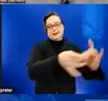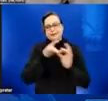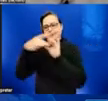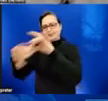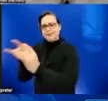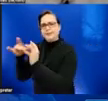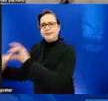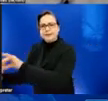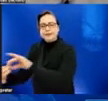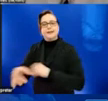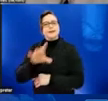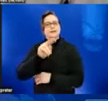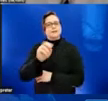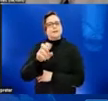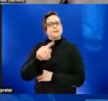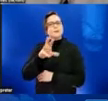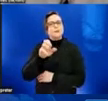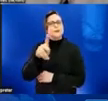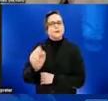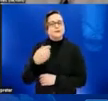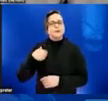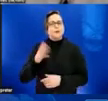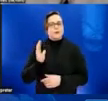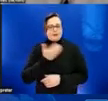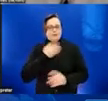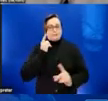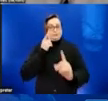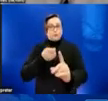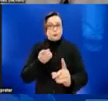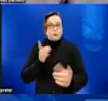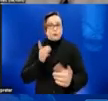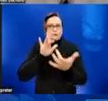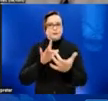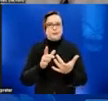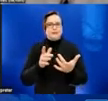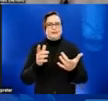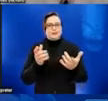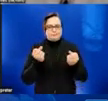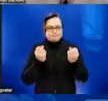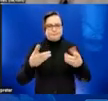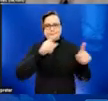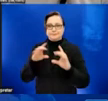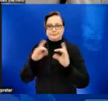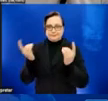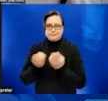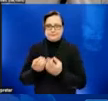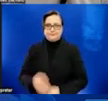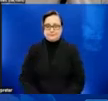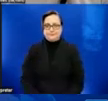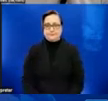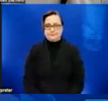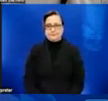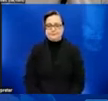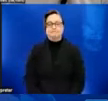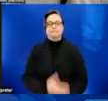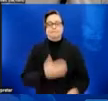So our intention is to reach as many of those subpopulations as possible as we move forward. Thank you